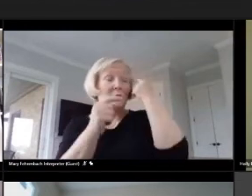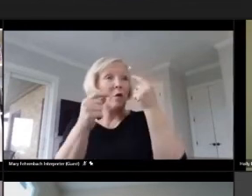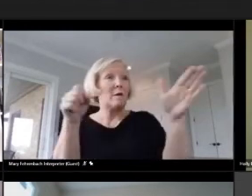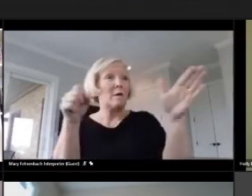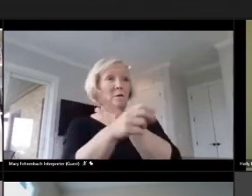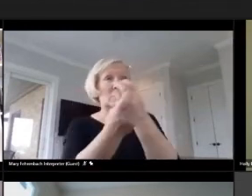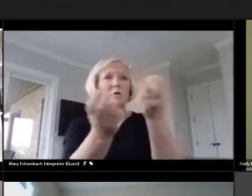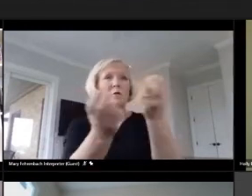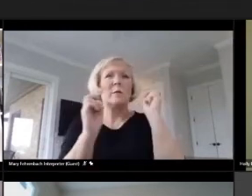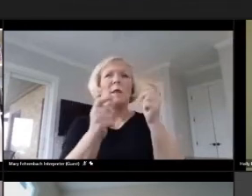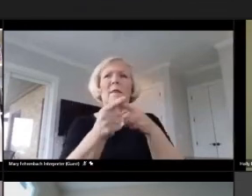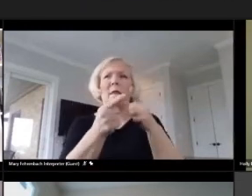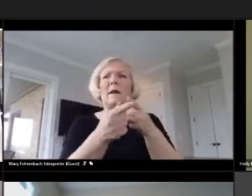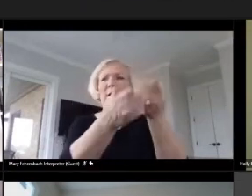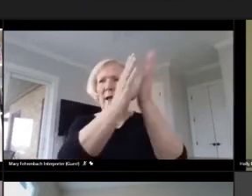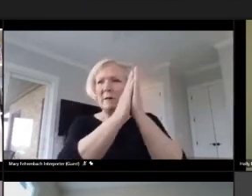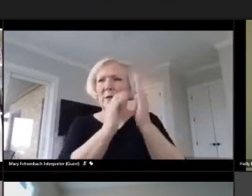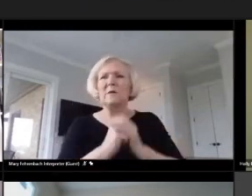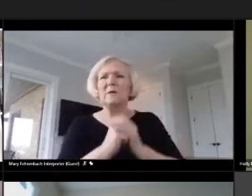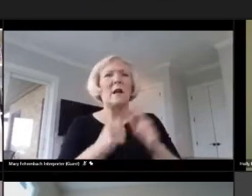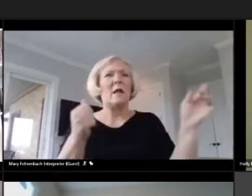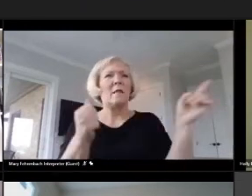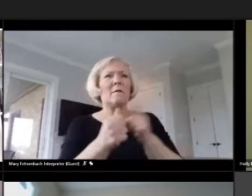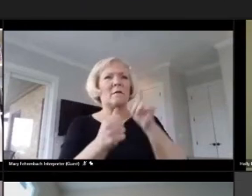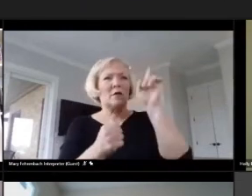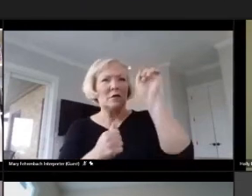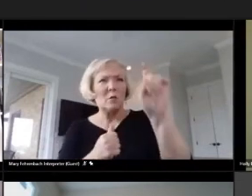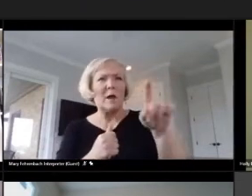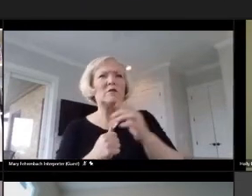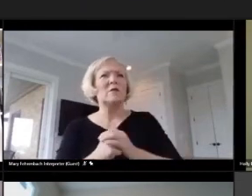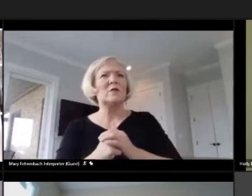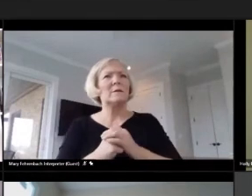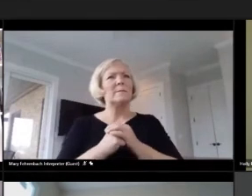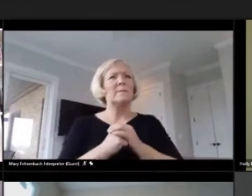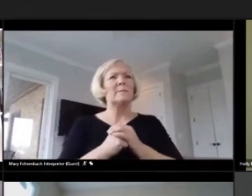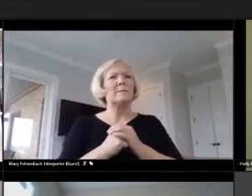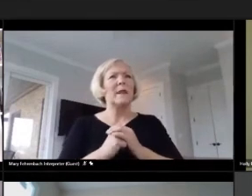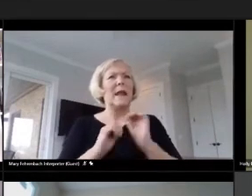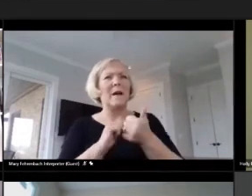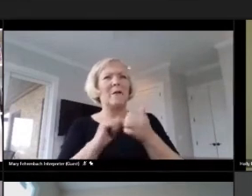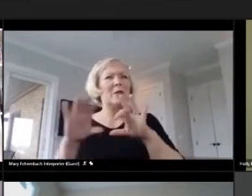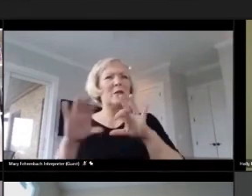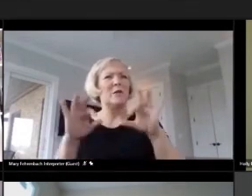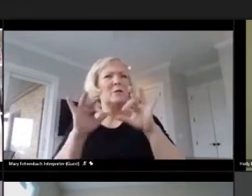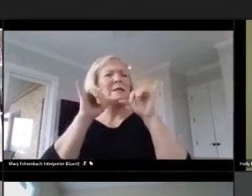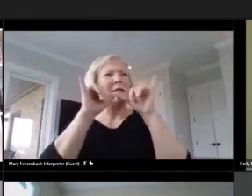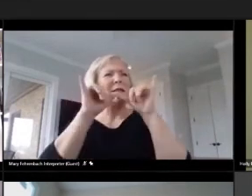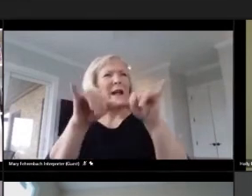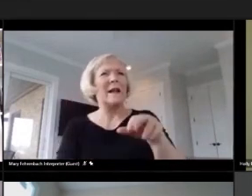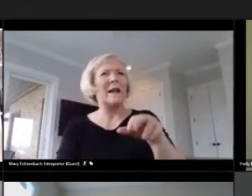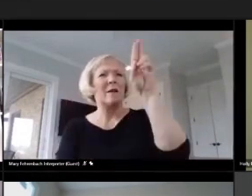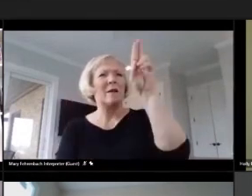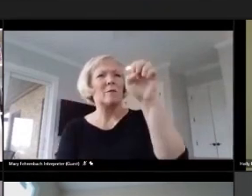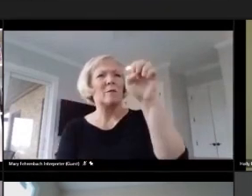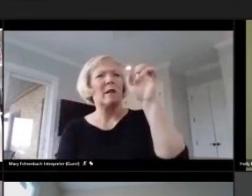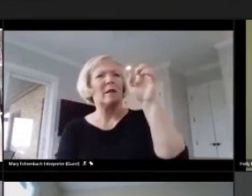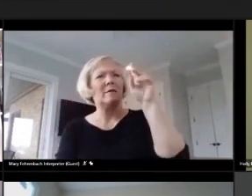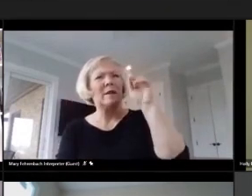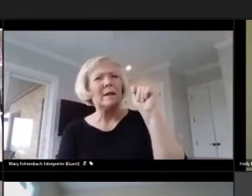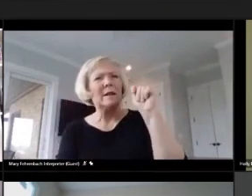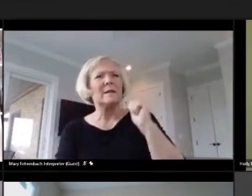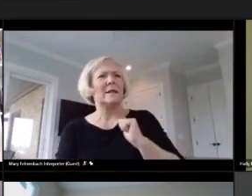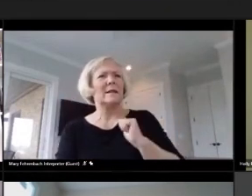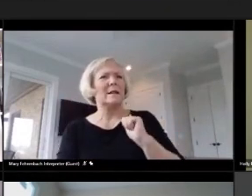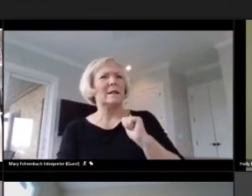question. So the first question for our panelists is, how do you stay relevant? How do you make sure that you stay